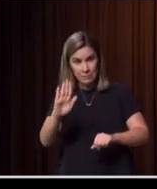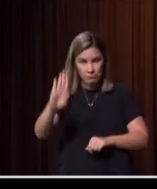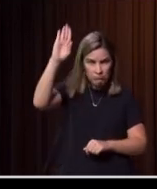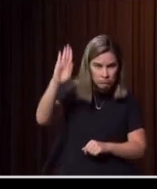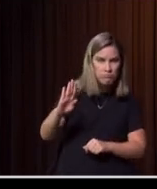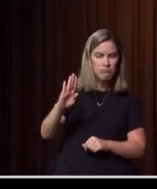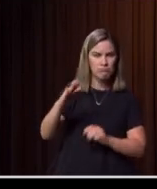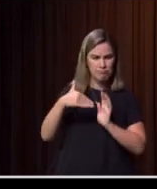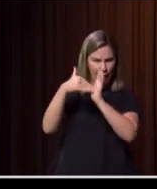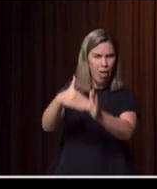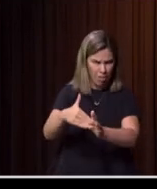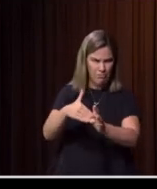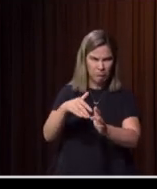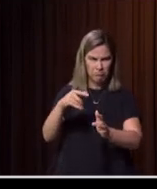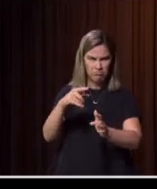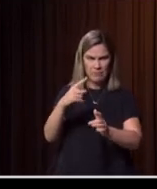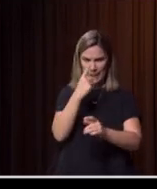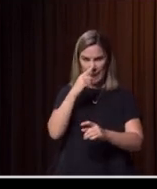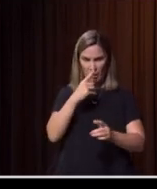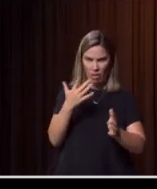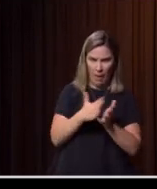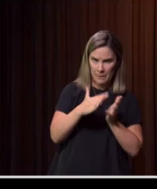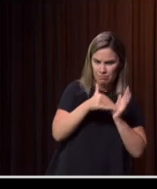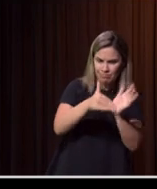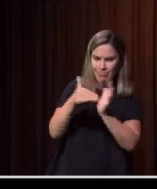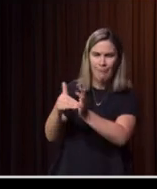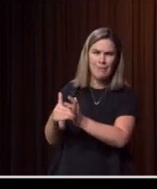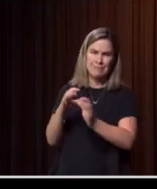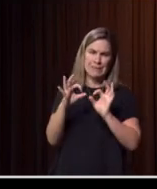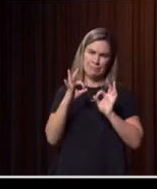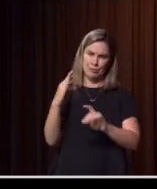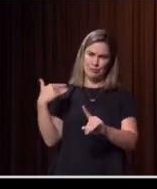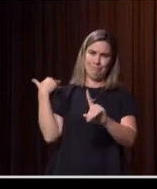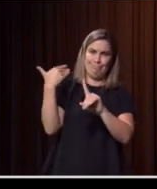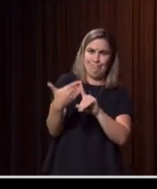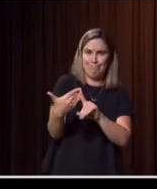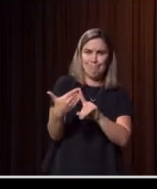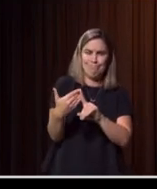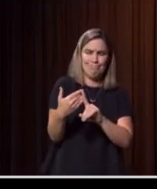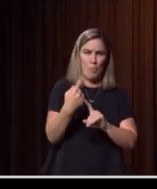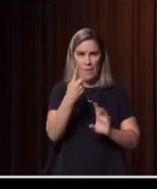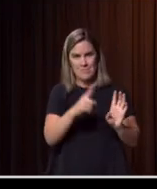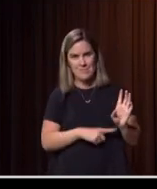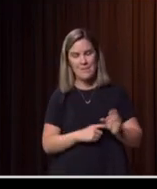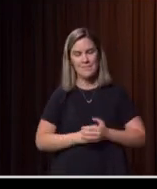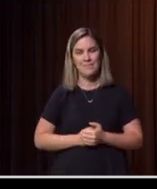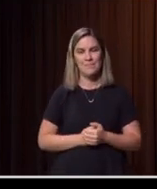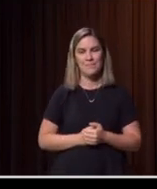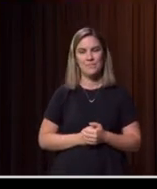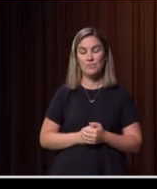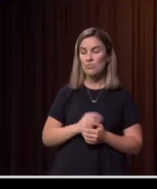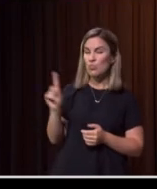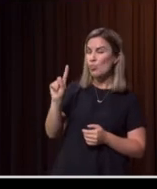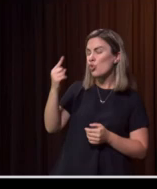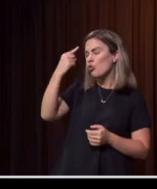and then, particularly given what we've been through in the last 12 months or so. And what do you think as a nation we can, in terms of writing our story,